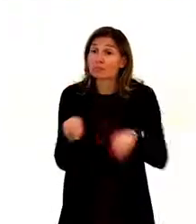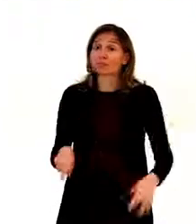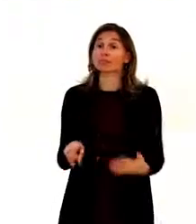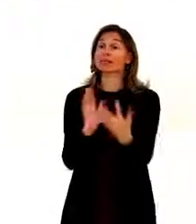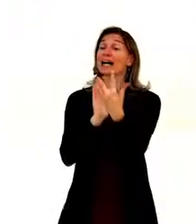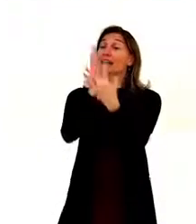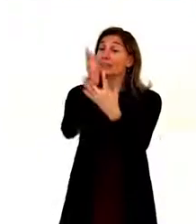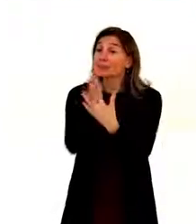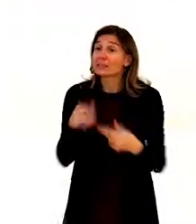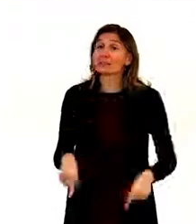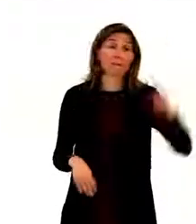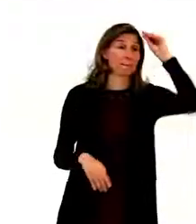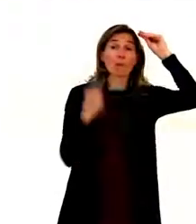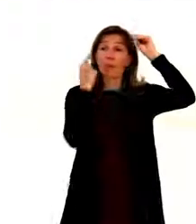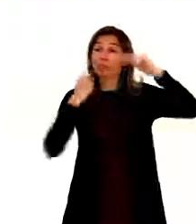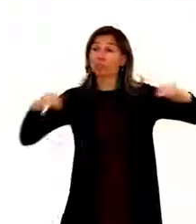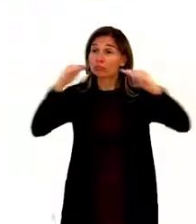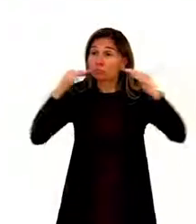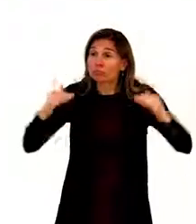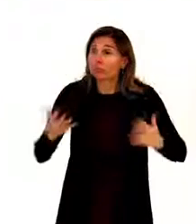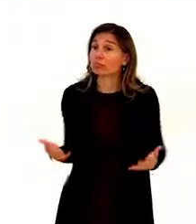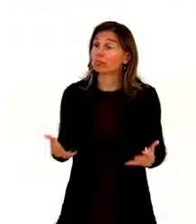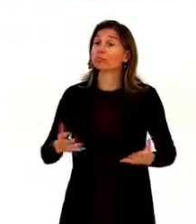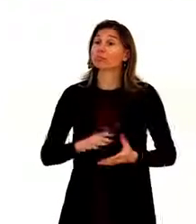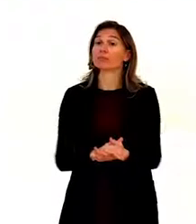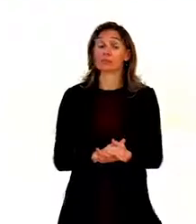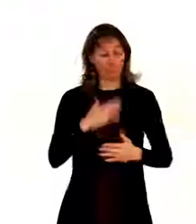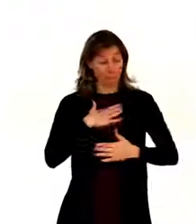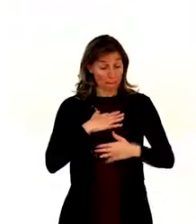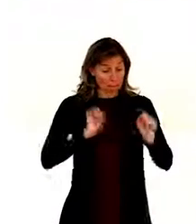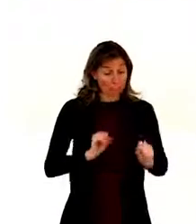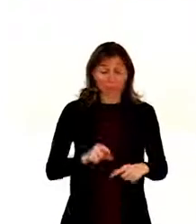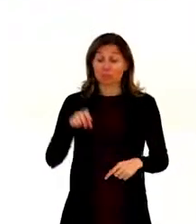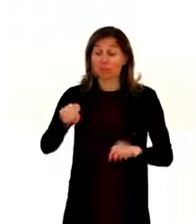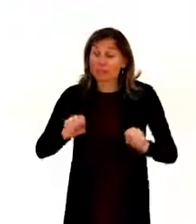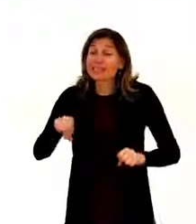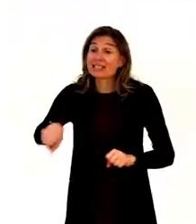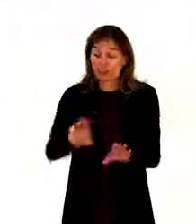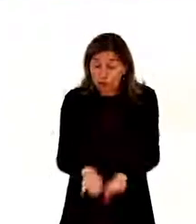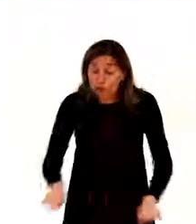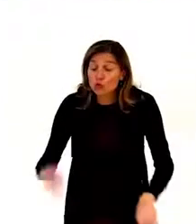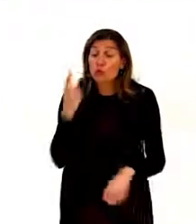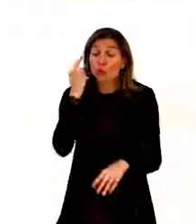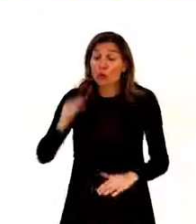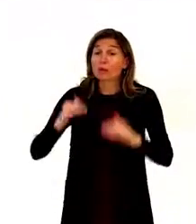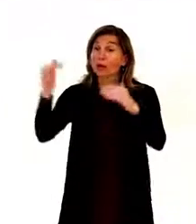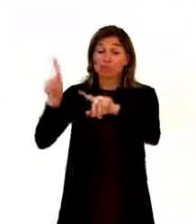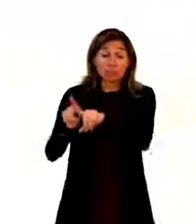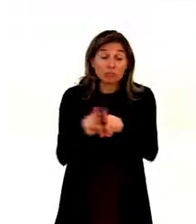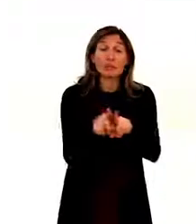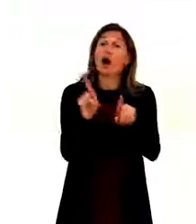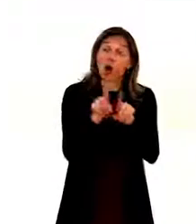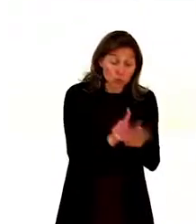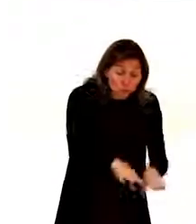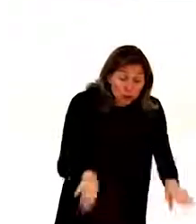between men and women. Respect for the evolving capacities of children with disabilities, and respect for the right of children with